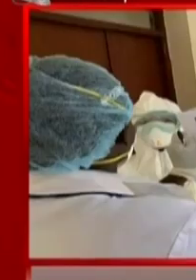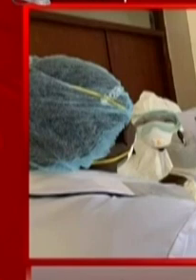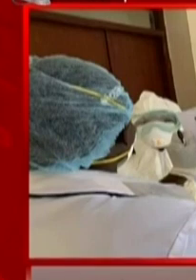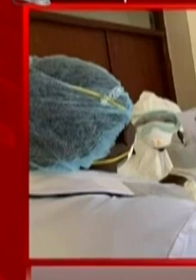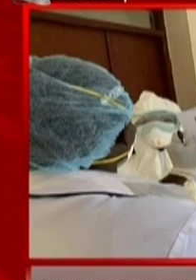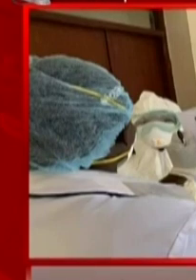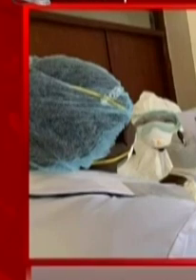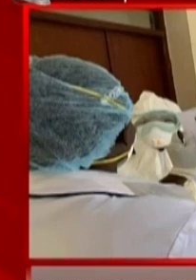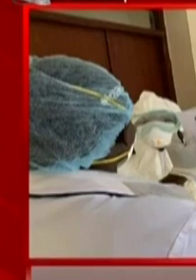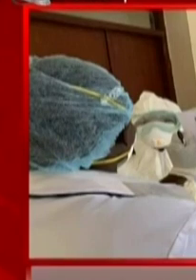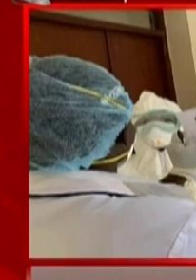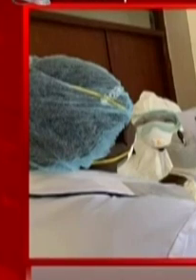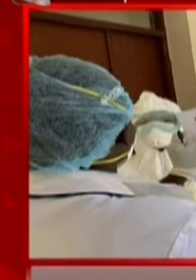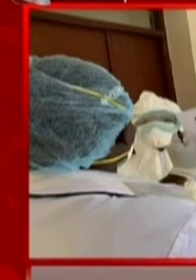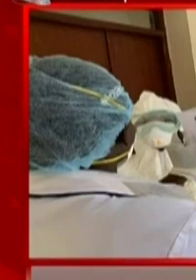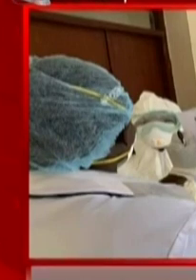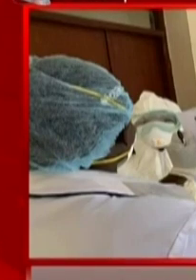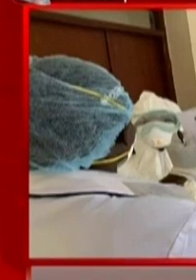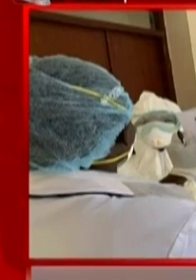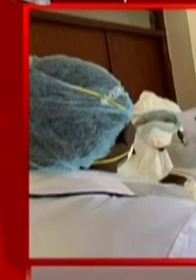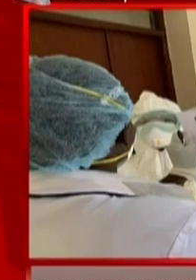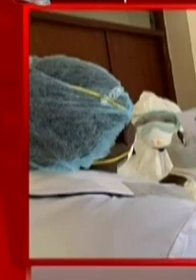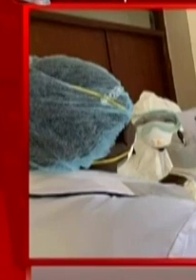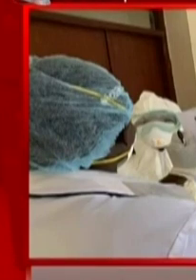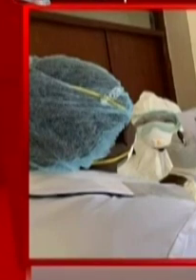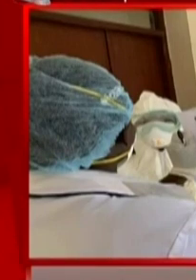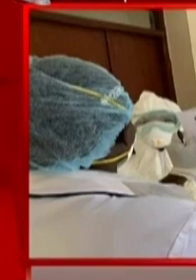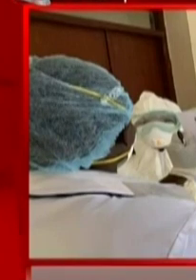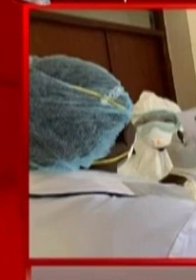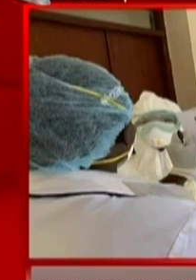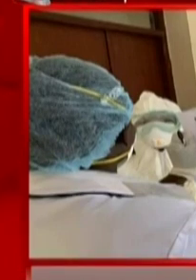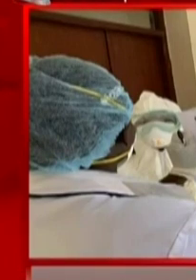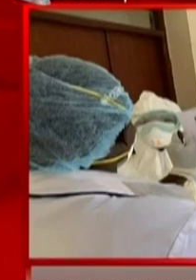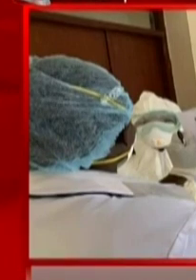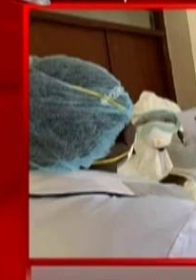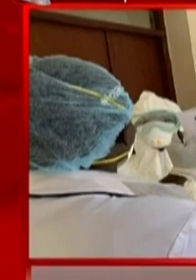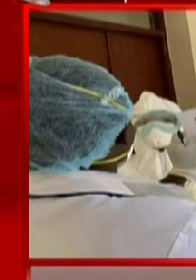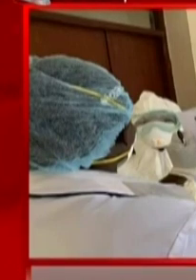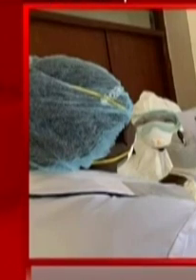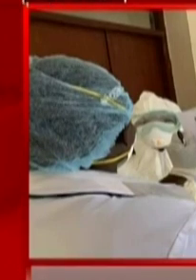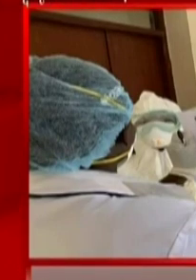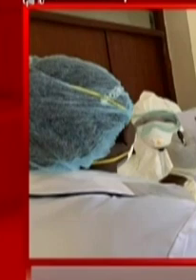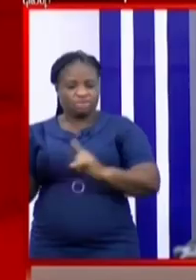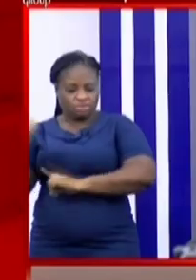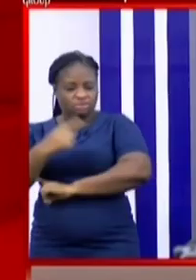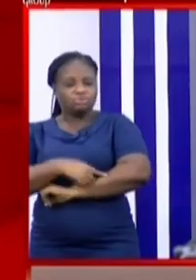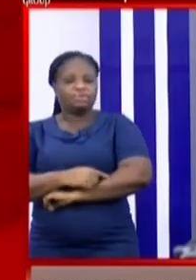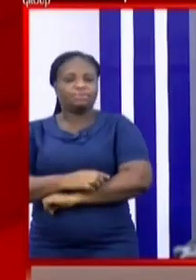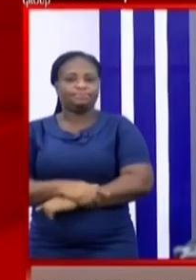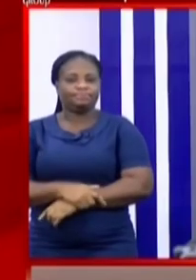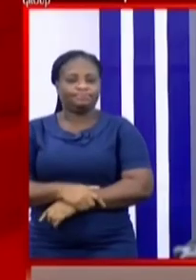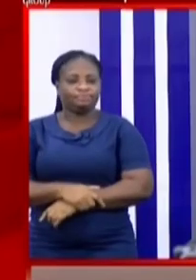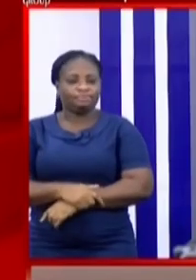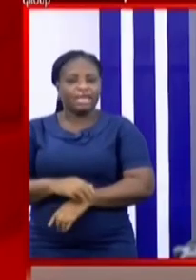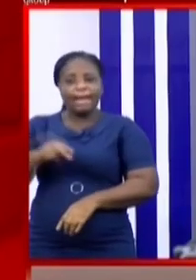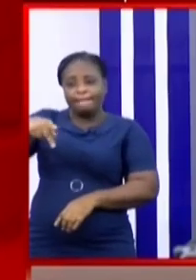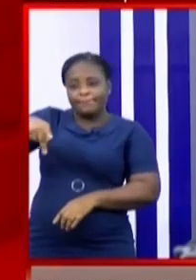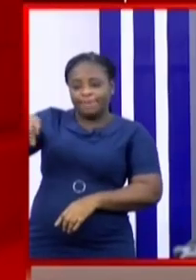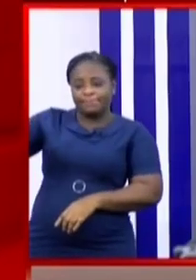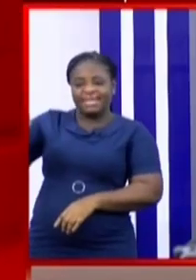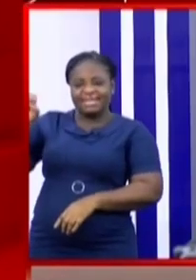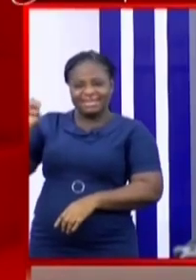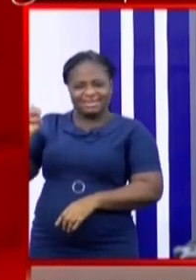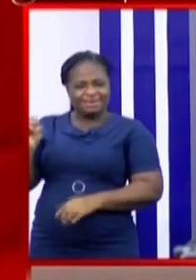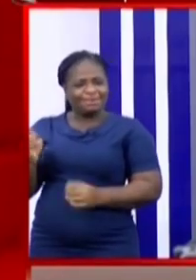He also revealed the service was expecting to take delivery of some more personal protective equipment. PPP has